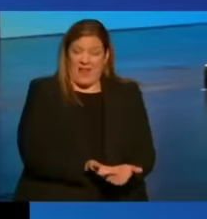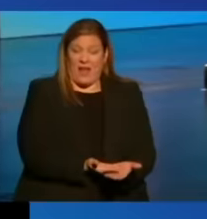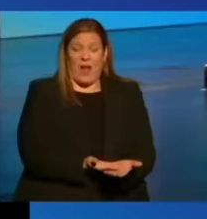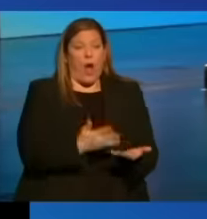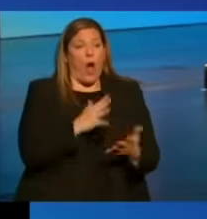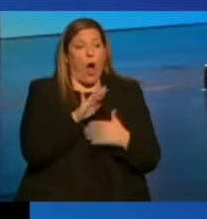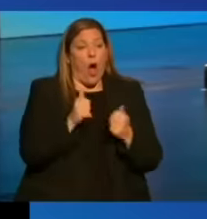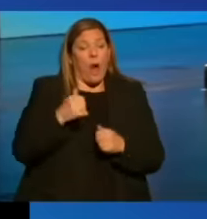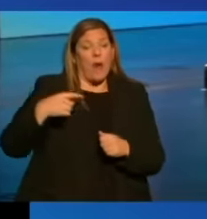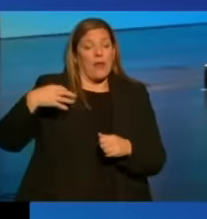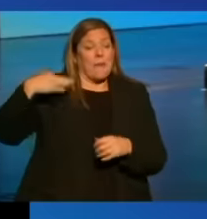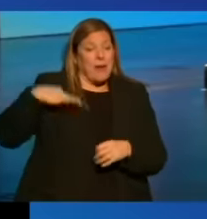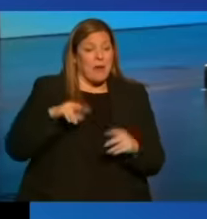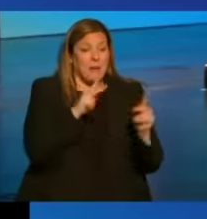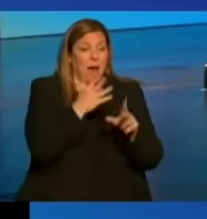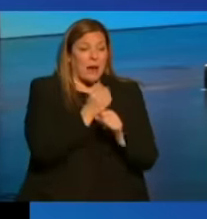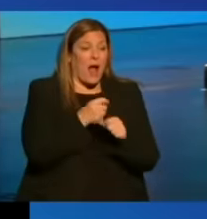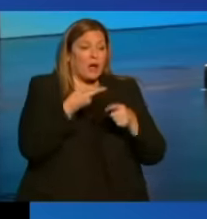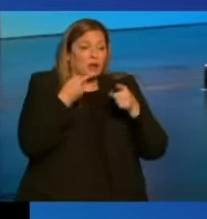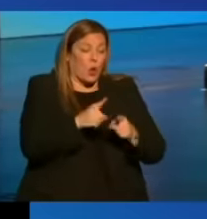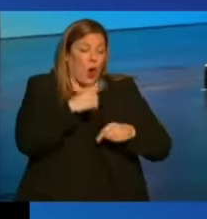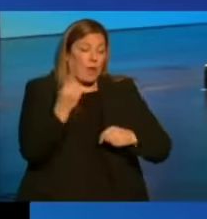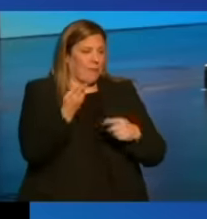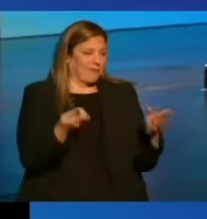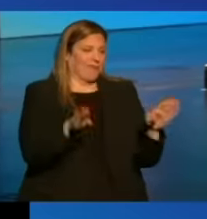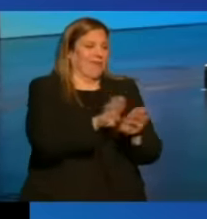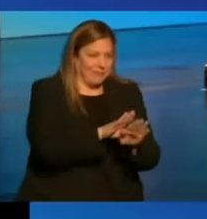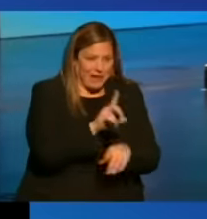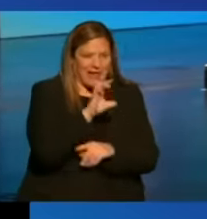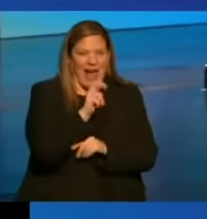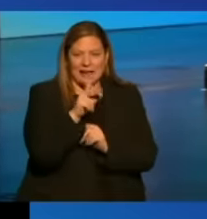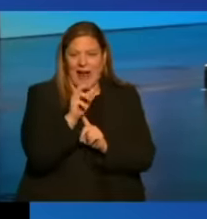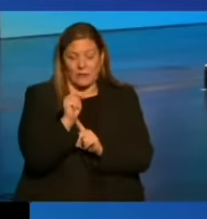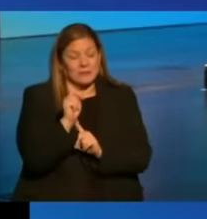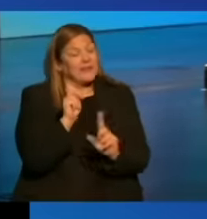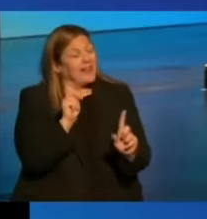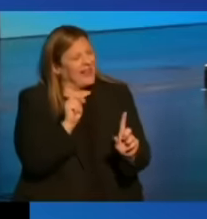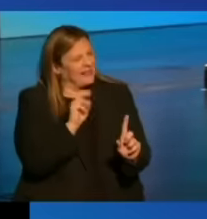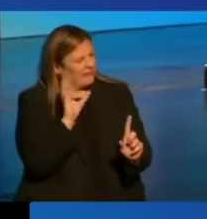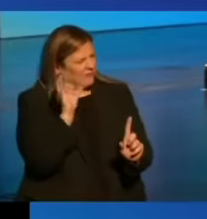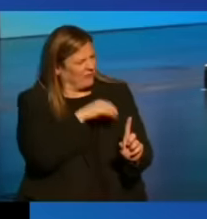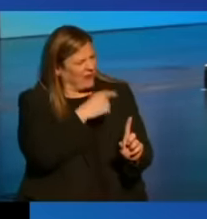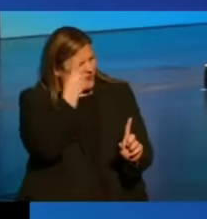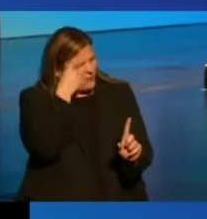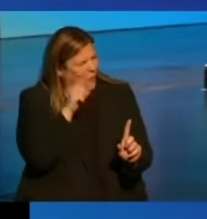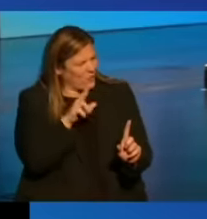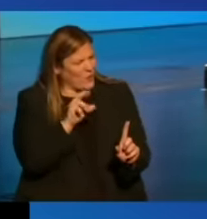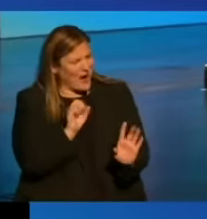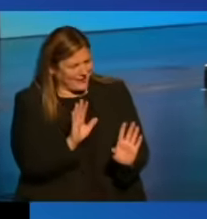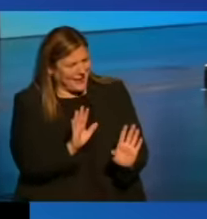benefits people receive during the lockdowns, which is unusual for the United States.